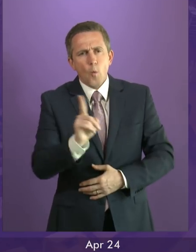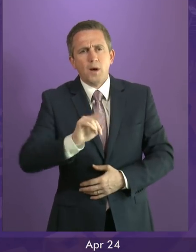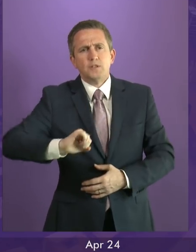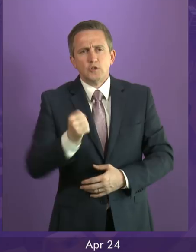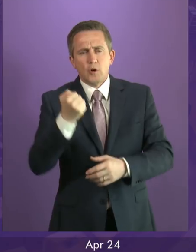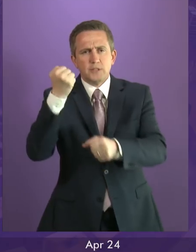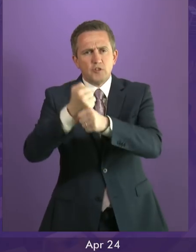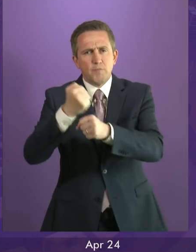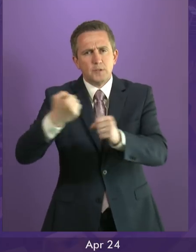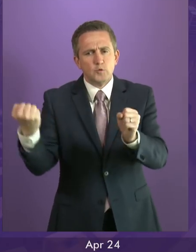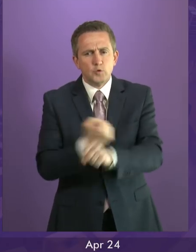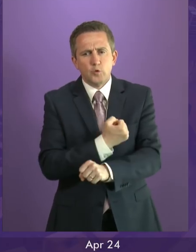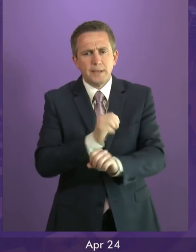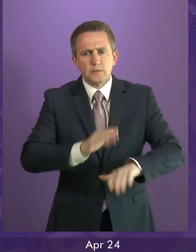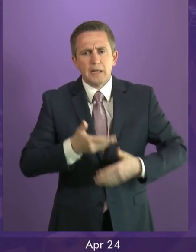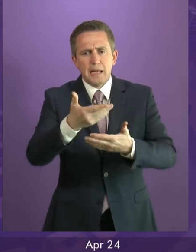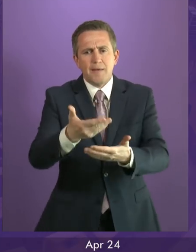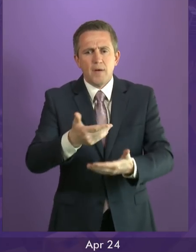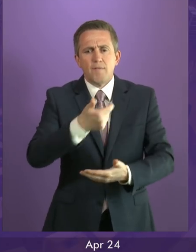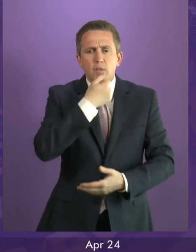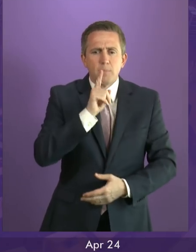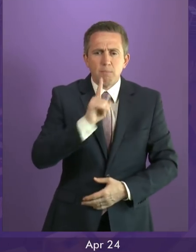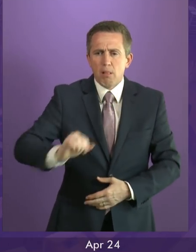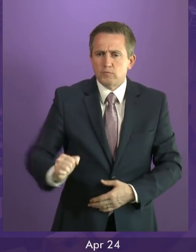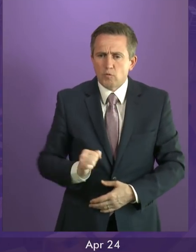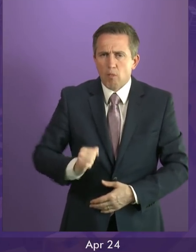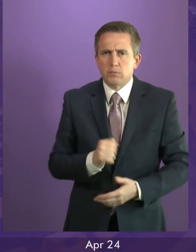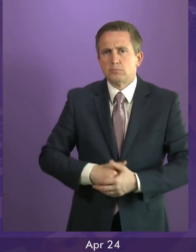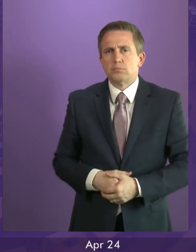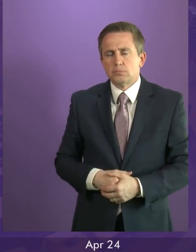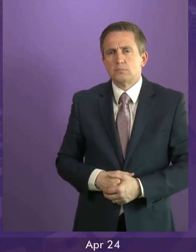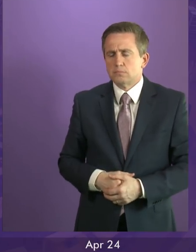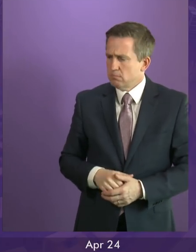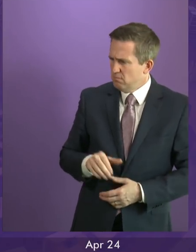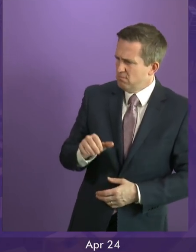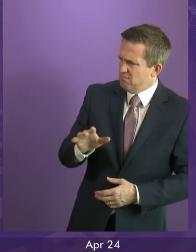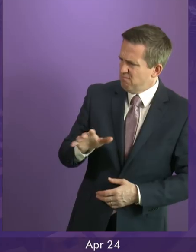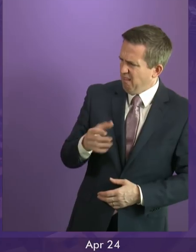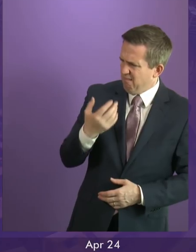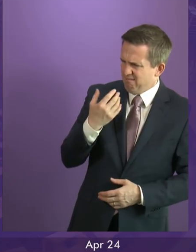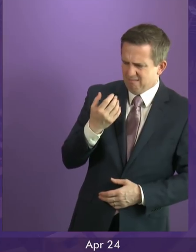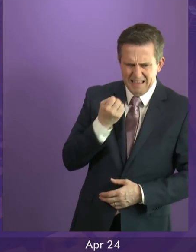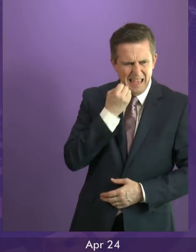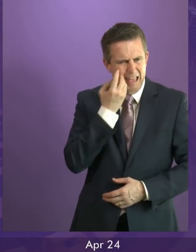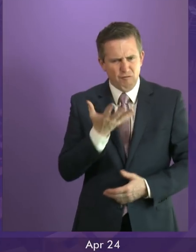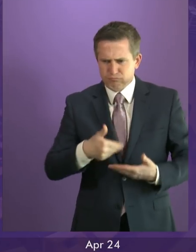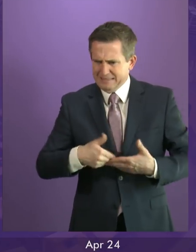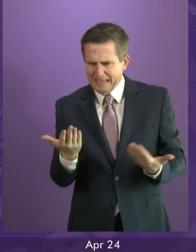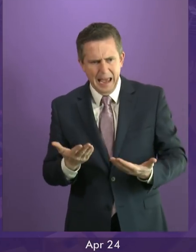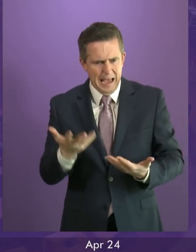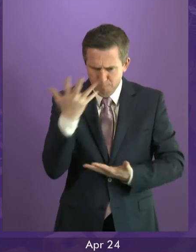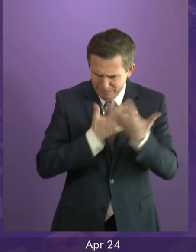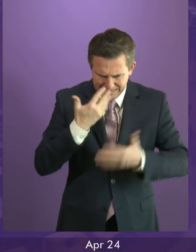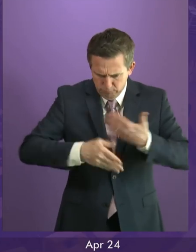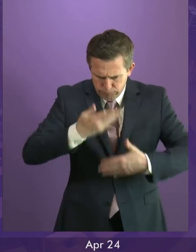is doing and getting on with delivering for the people of Scotland? First Minister. Well, we do the day job every single day. mean, you know,